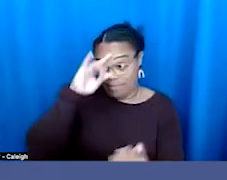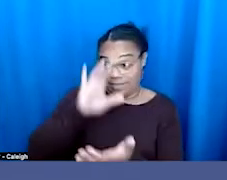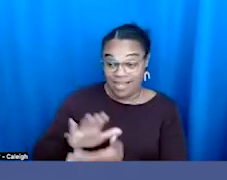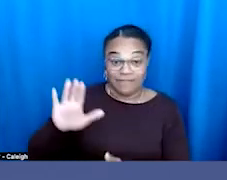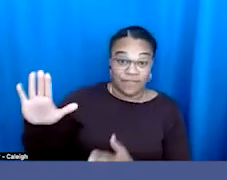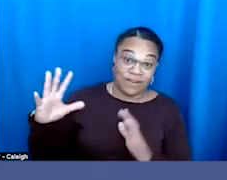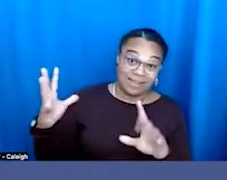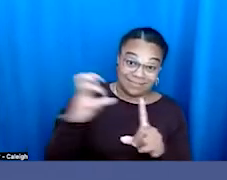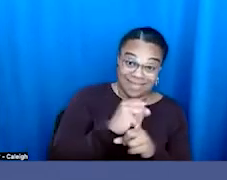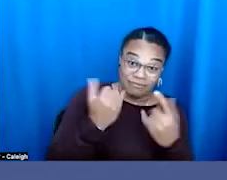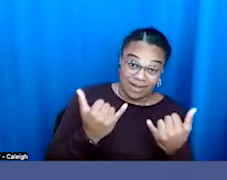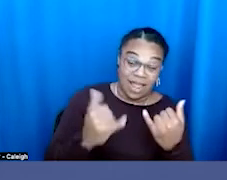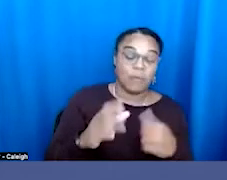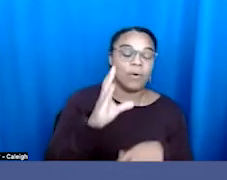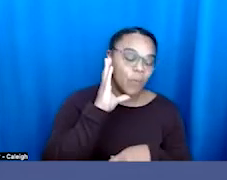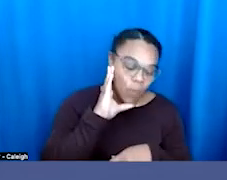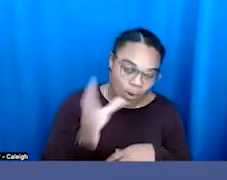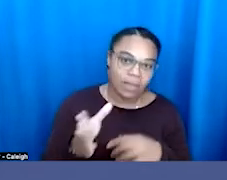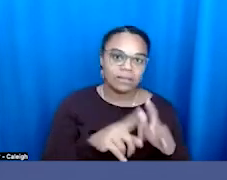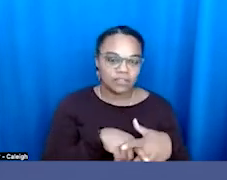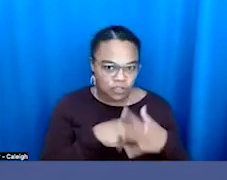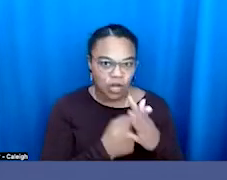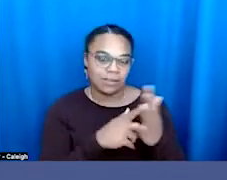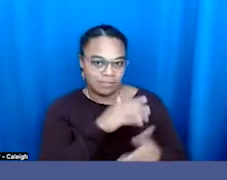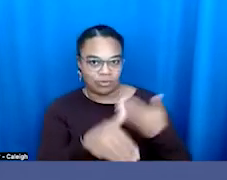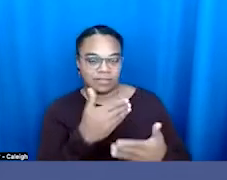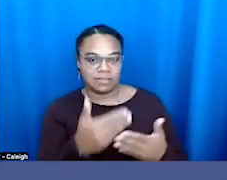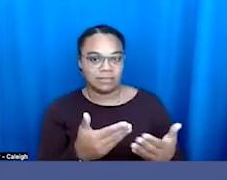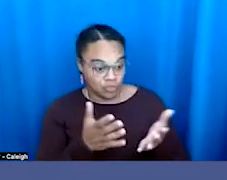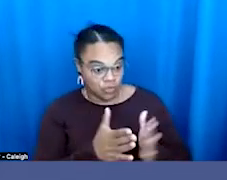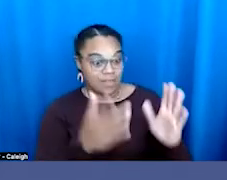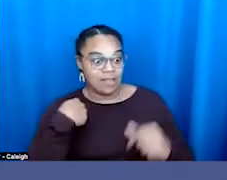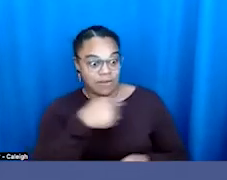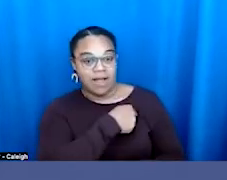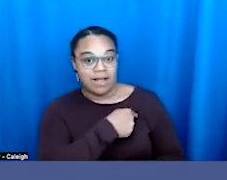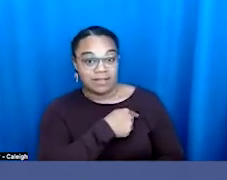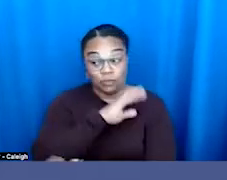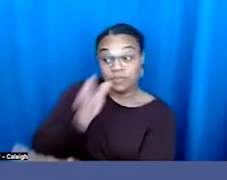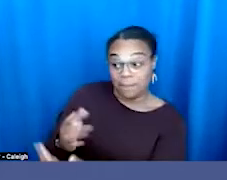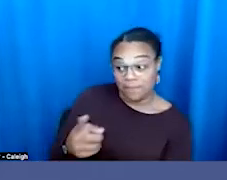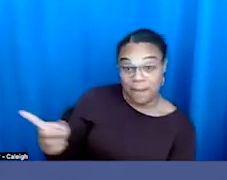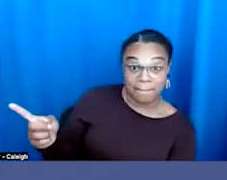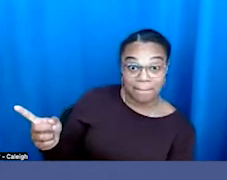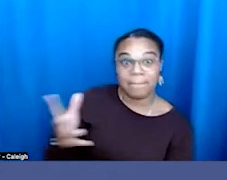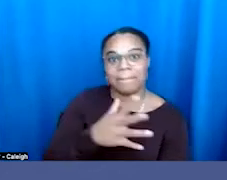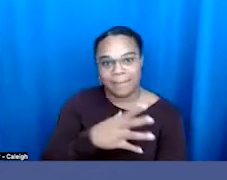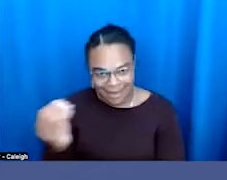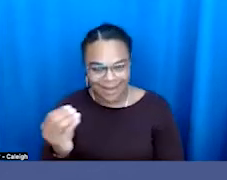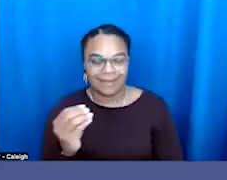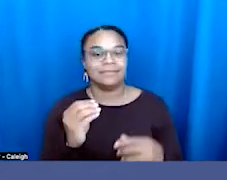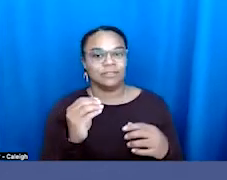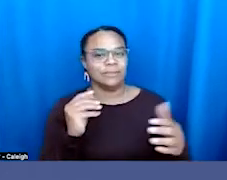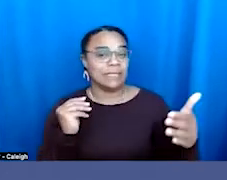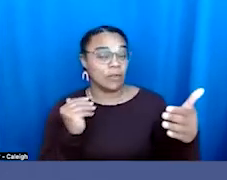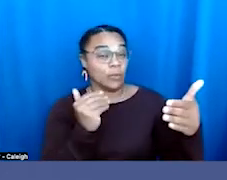in motion the things that are going to allow us not only to stop them, but to move closer and